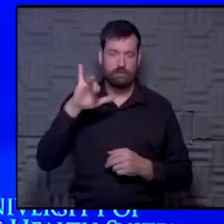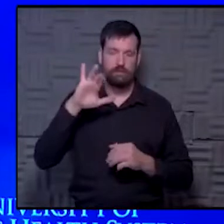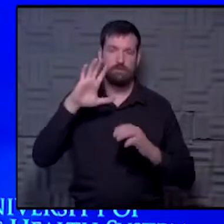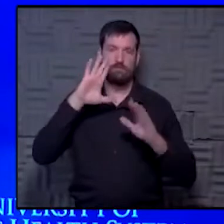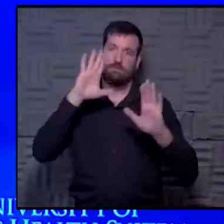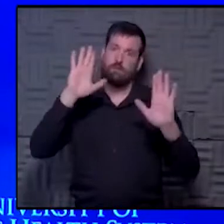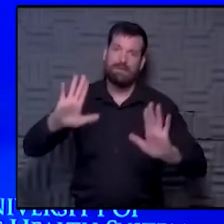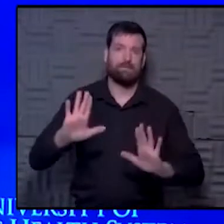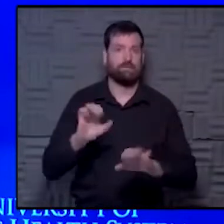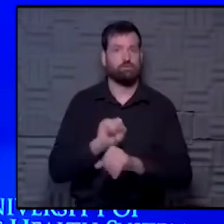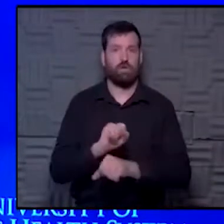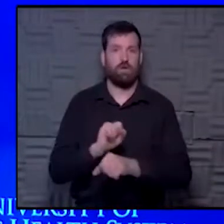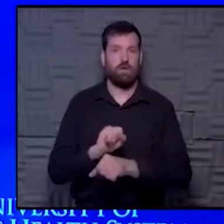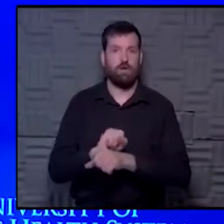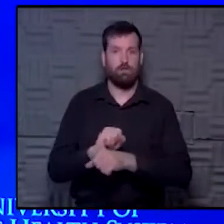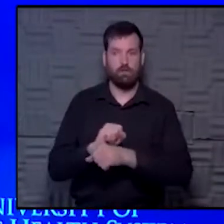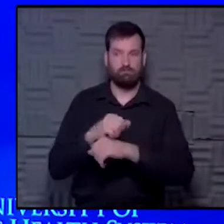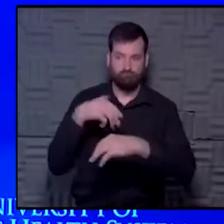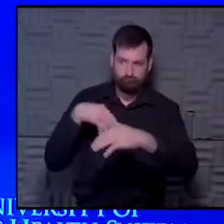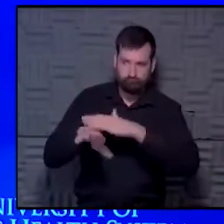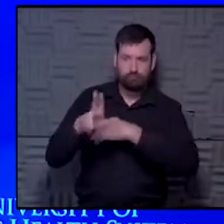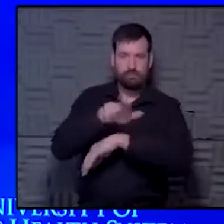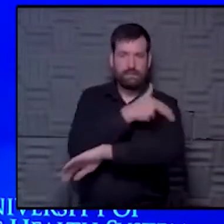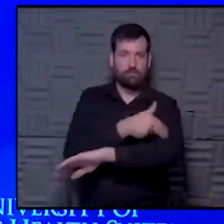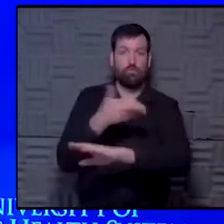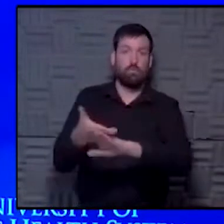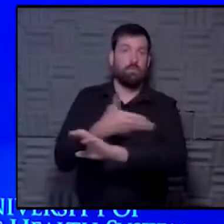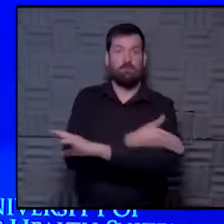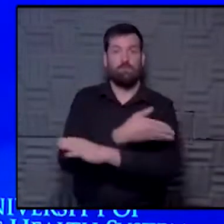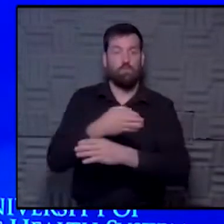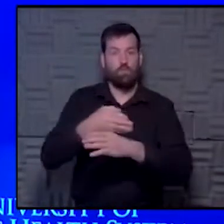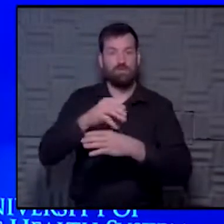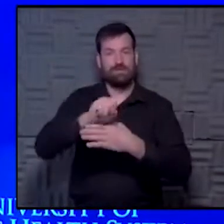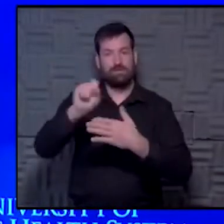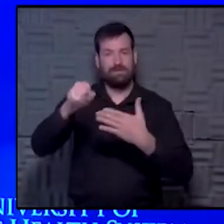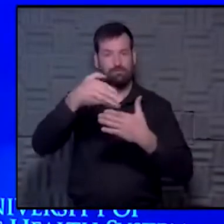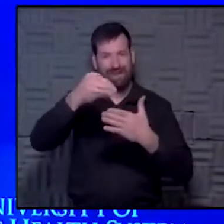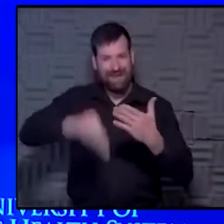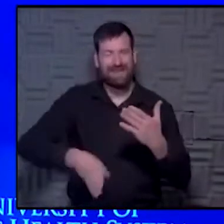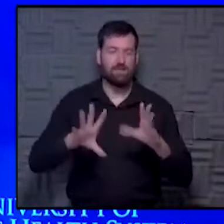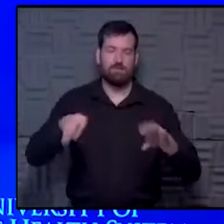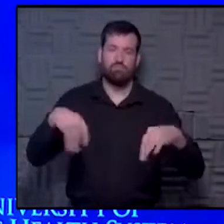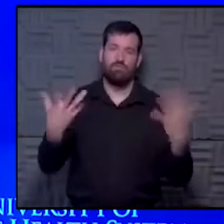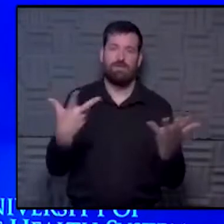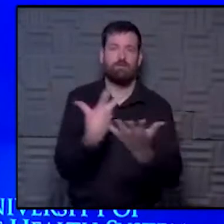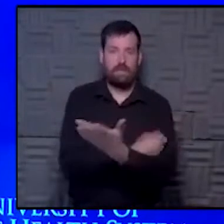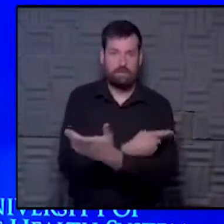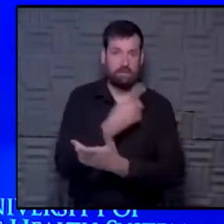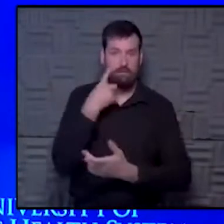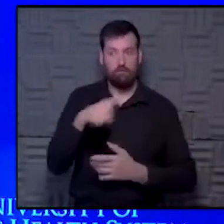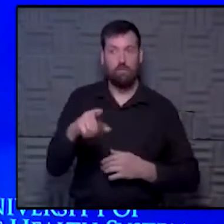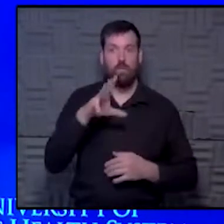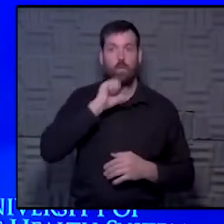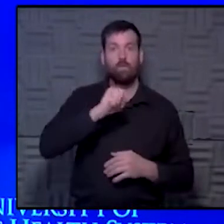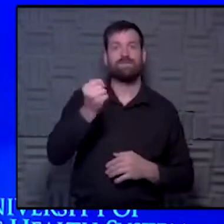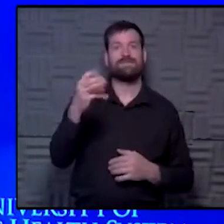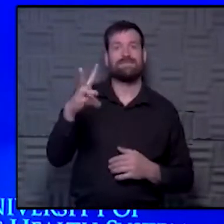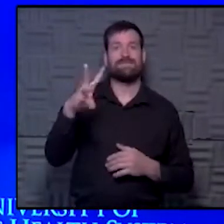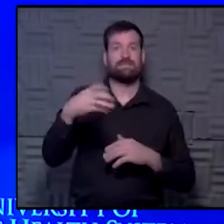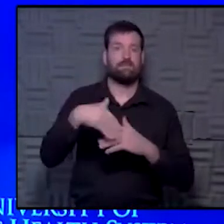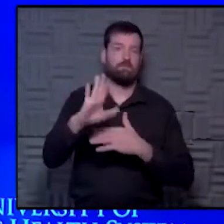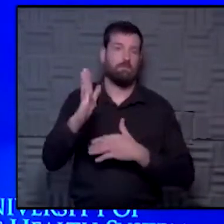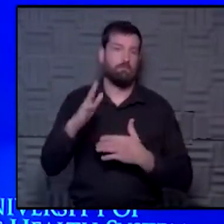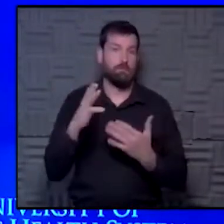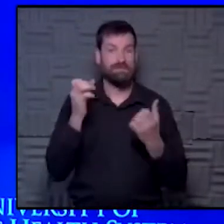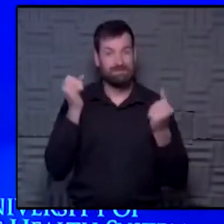getting into high schools before the semester is over and getting vaccination accomplished for those 16 and over in a number